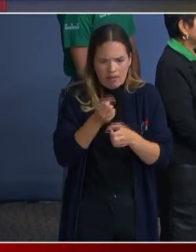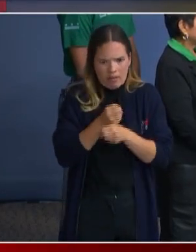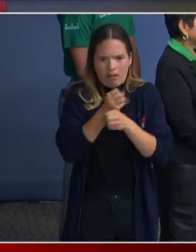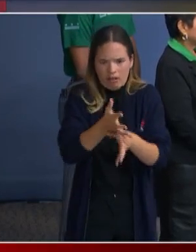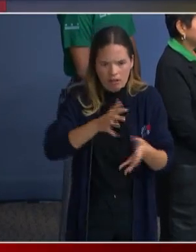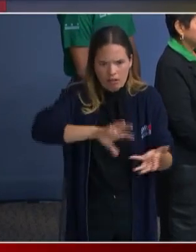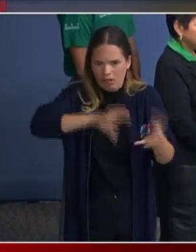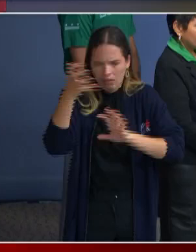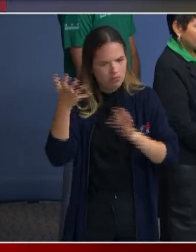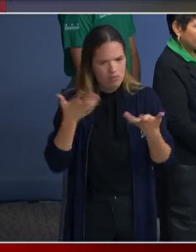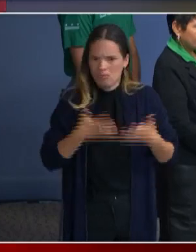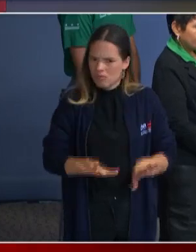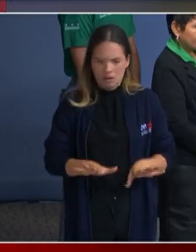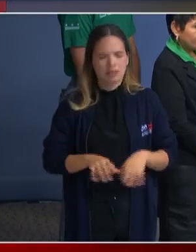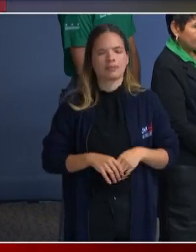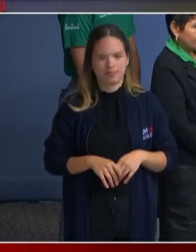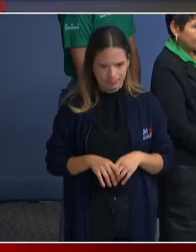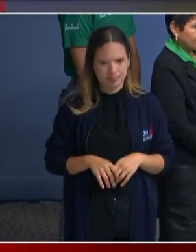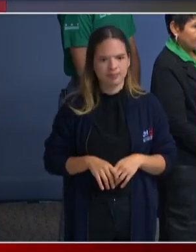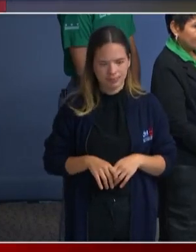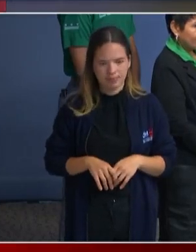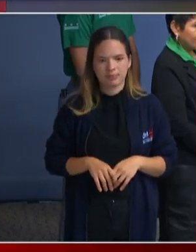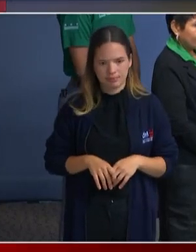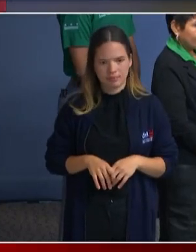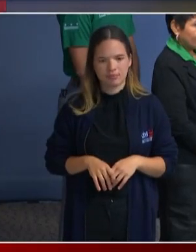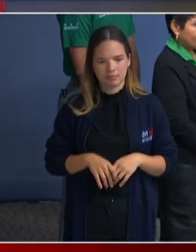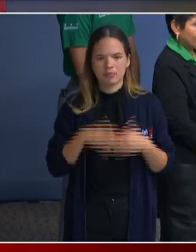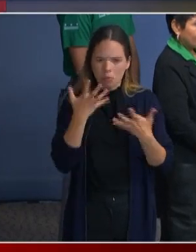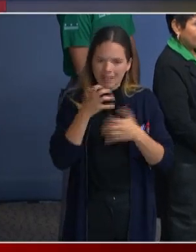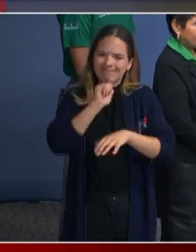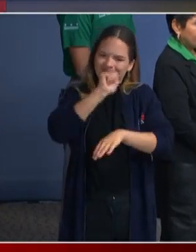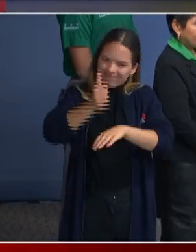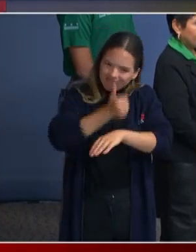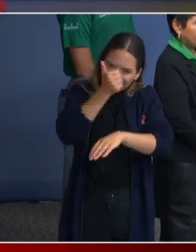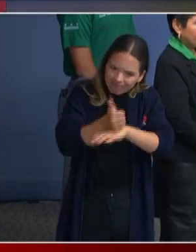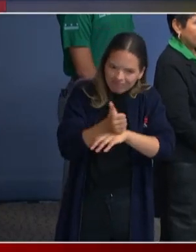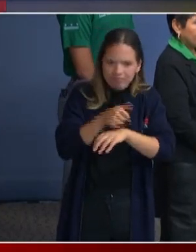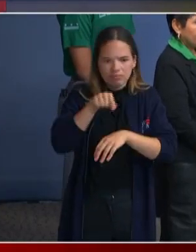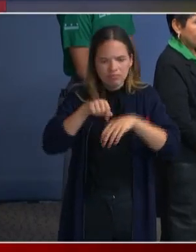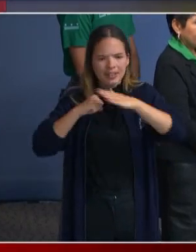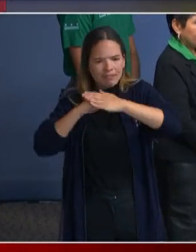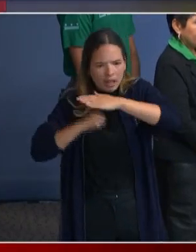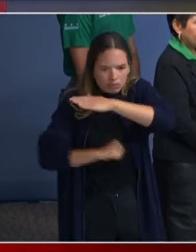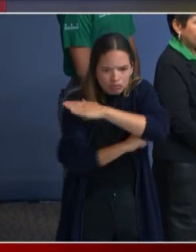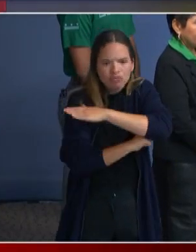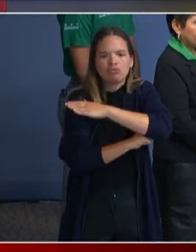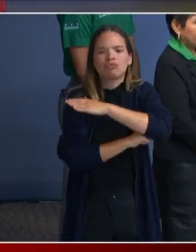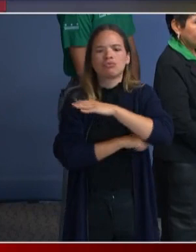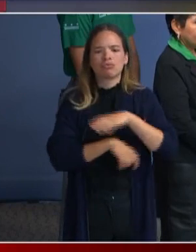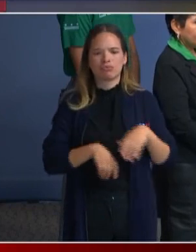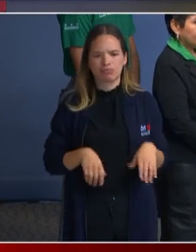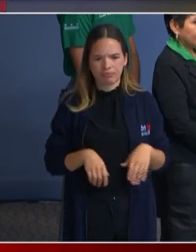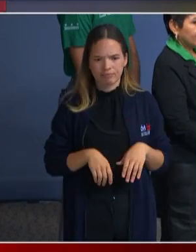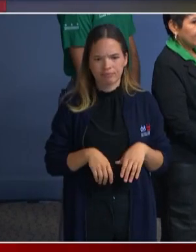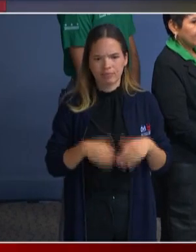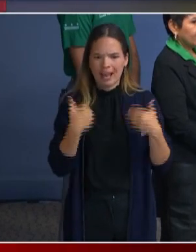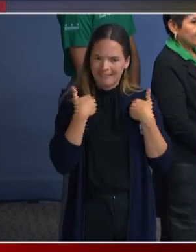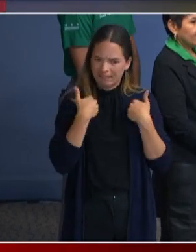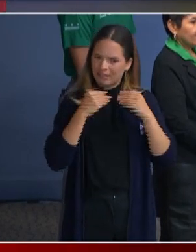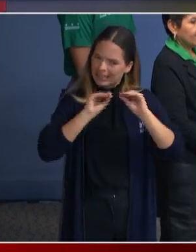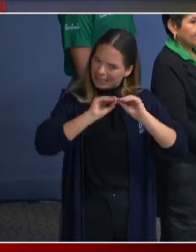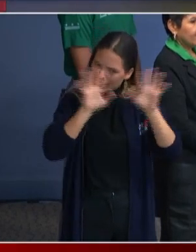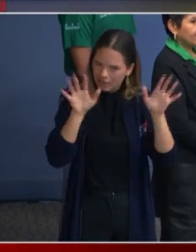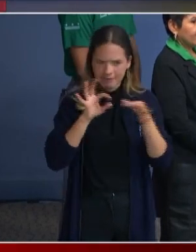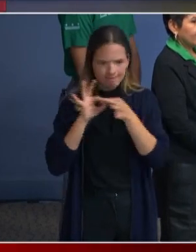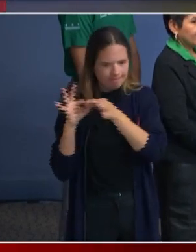framework that will allow us to have a coordinated response with all of our partners.